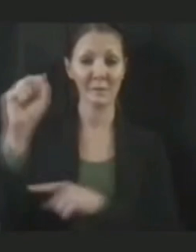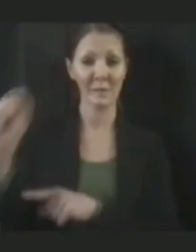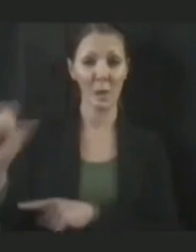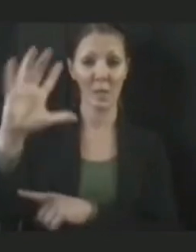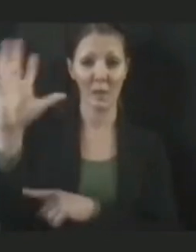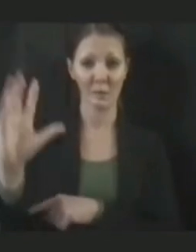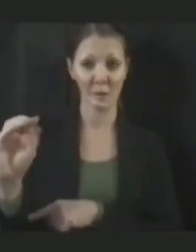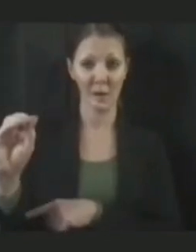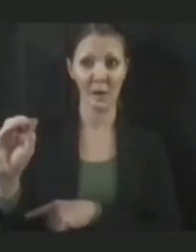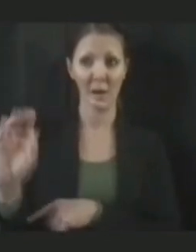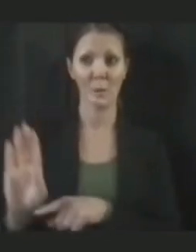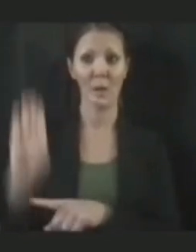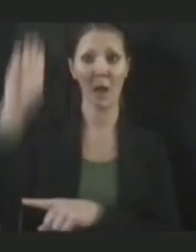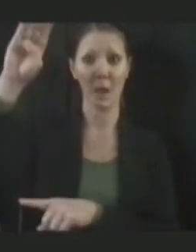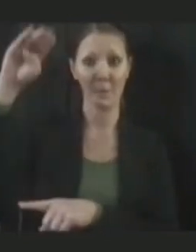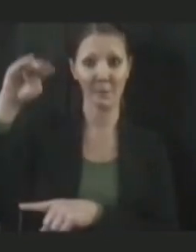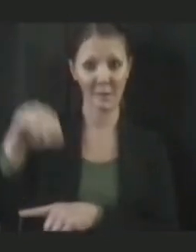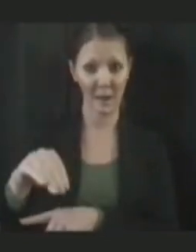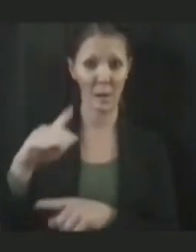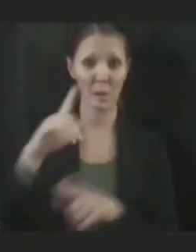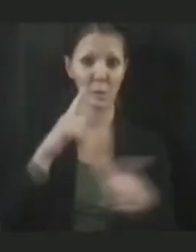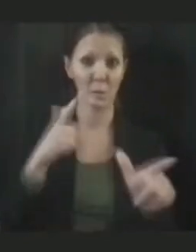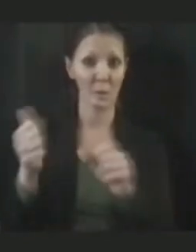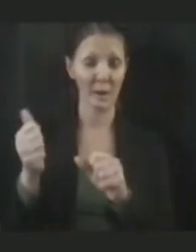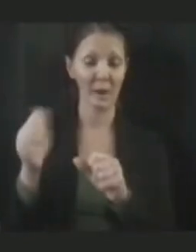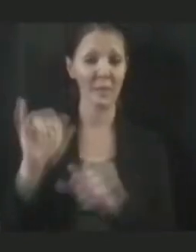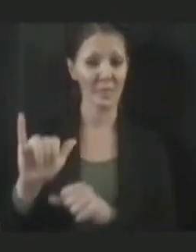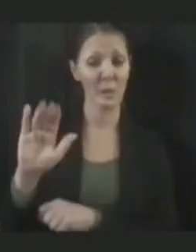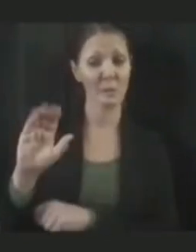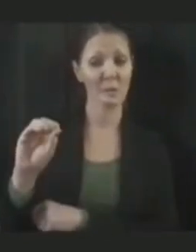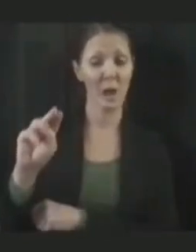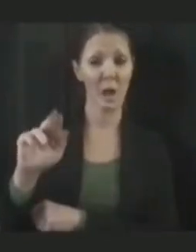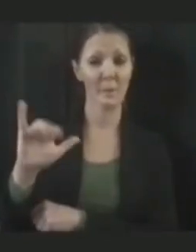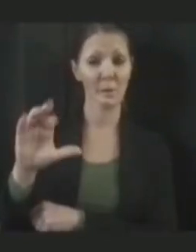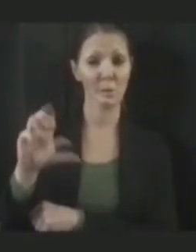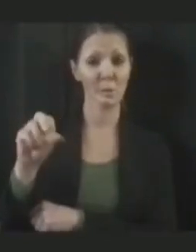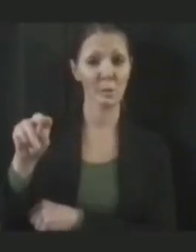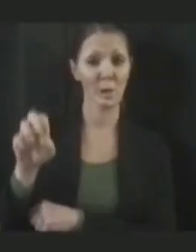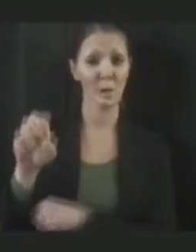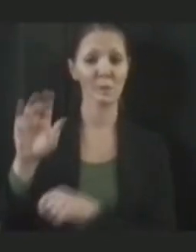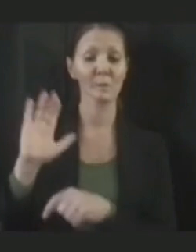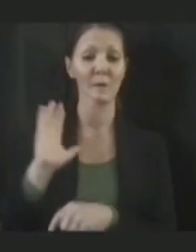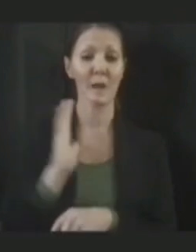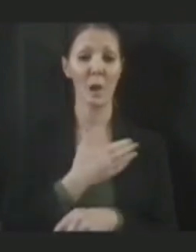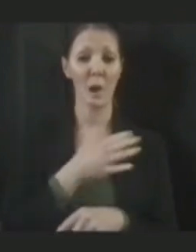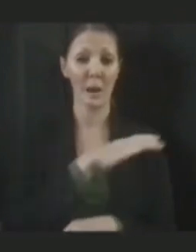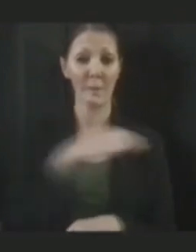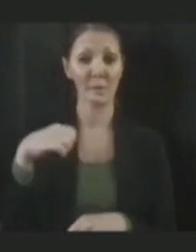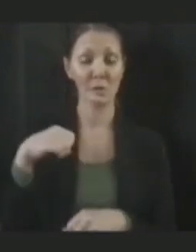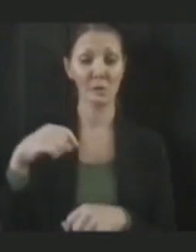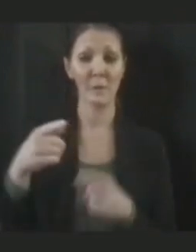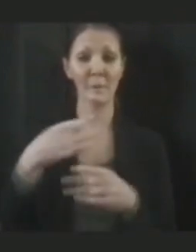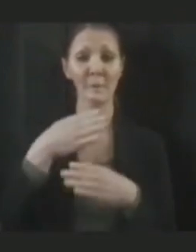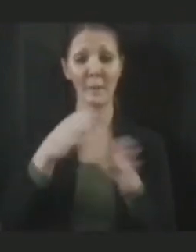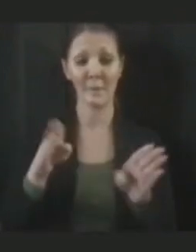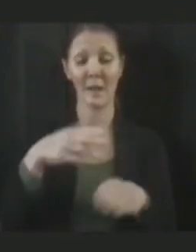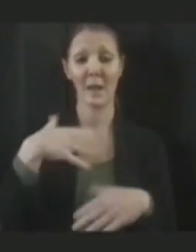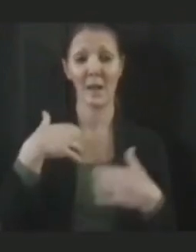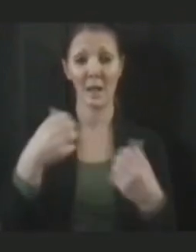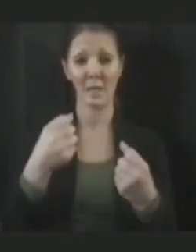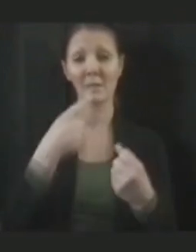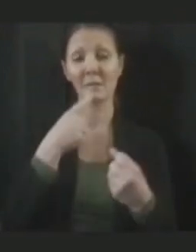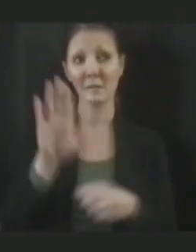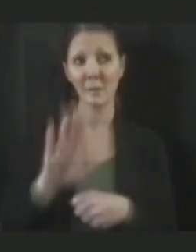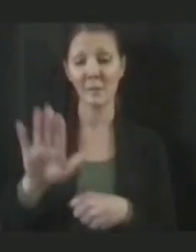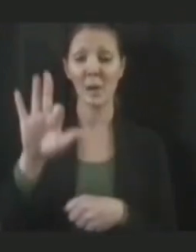up and down quite quickly. That was Omicron. And Manisha Jutani, our Commissioner of Public Health, says about 90% of our